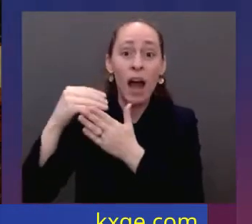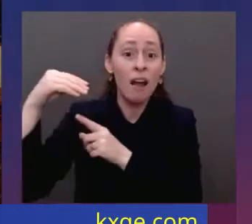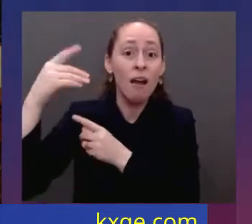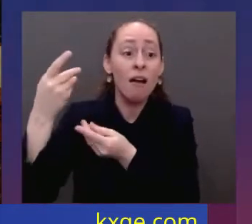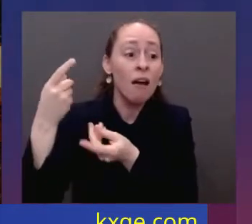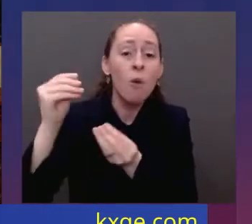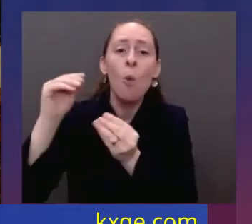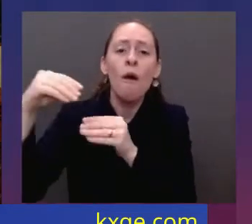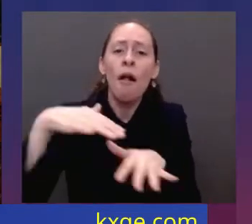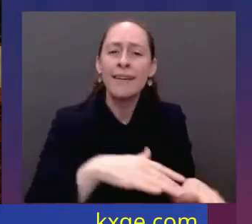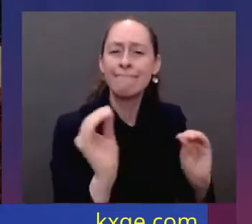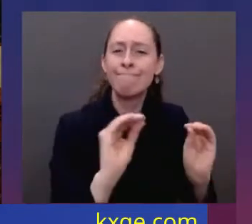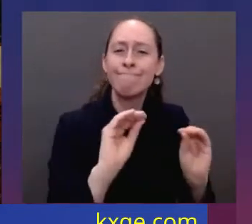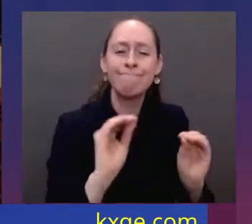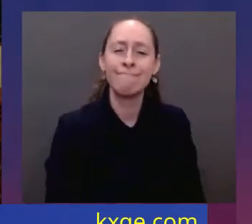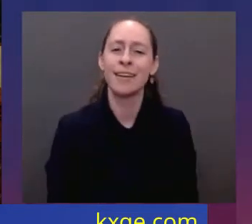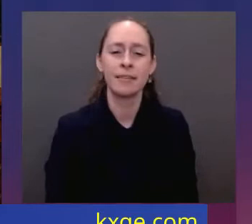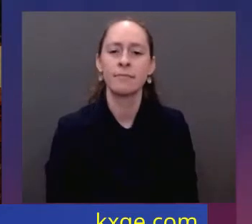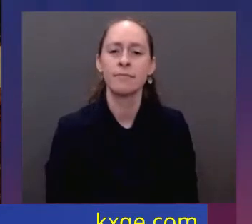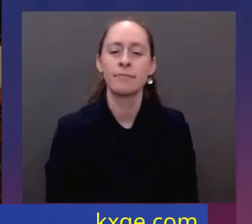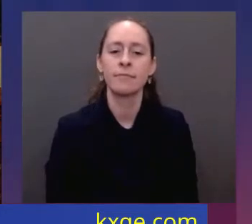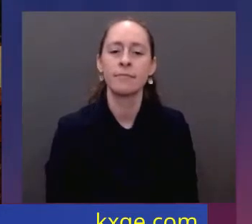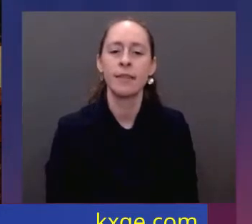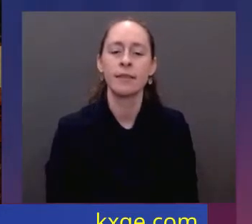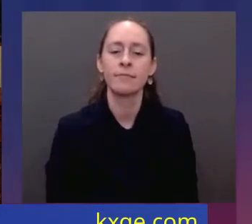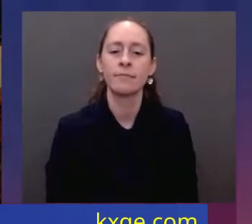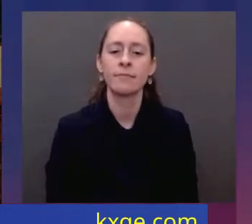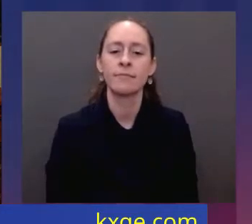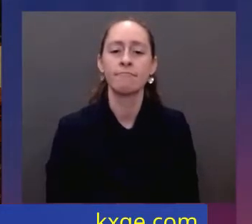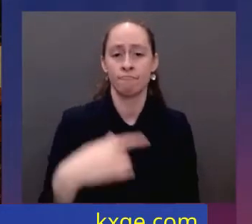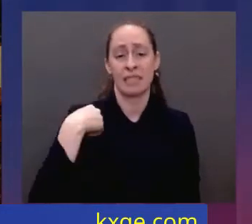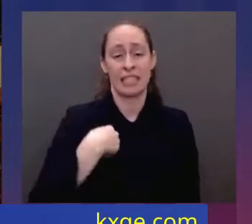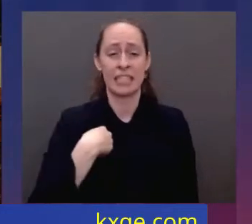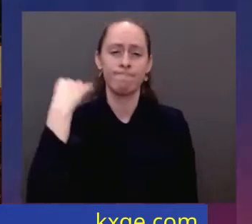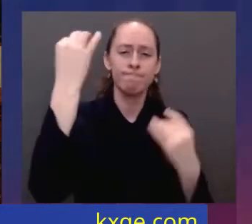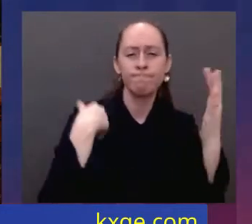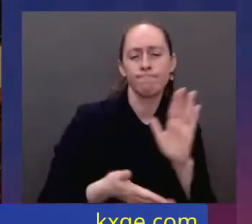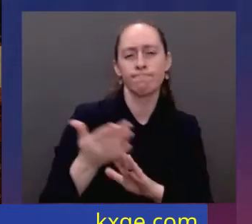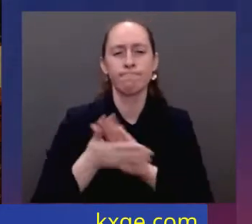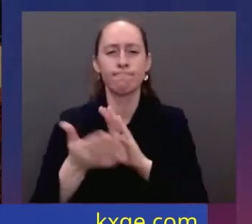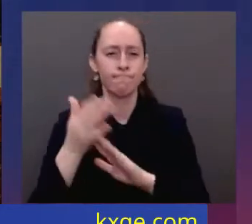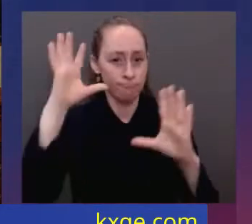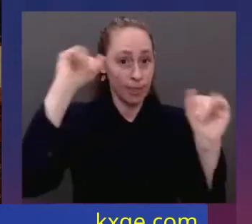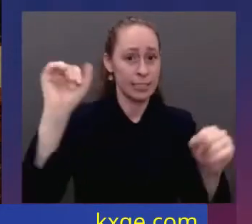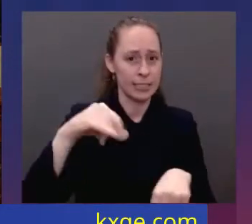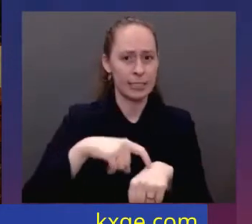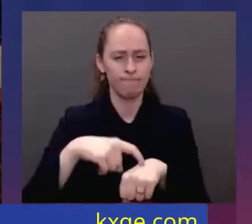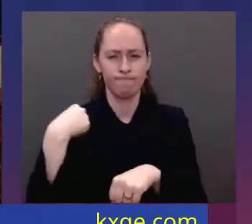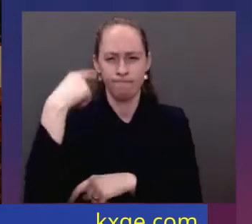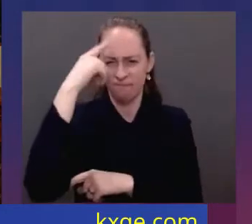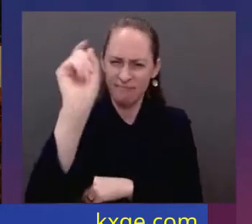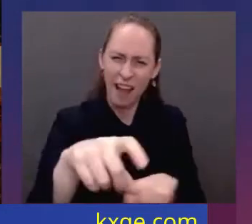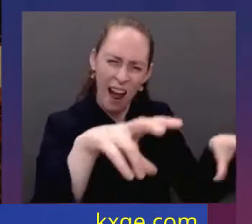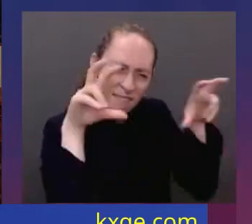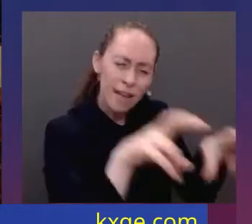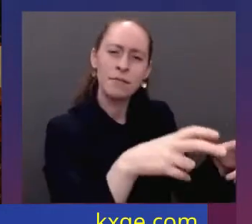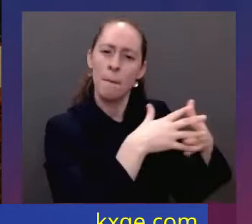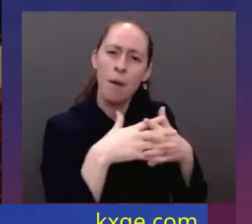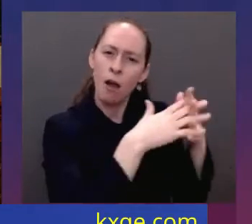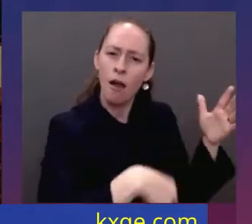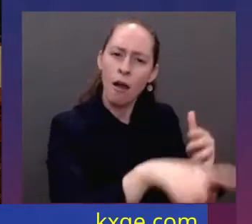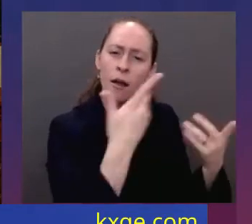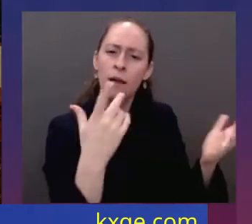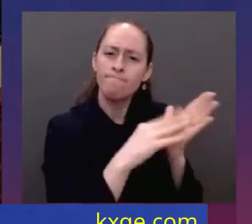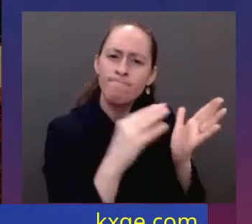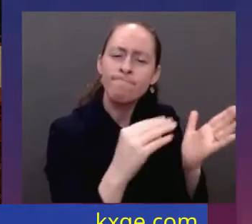disagreements on this, but ran for office with a new economic vision for America. Invest in America, educate Americans, grow the workforce, build the economy from the bottom up and the middle out,